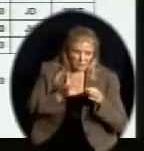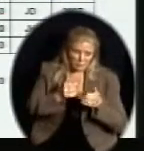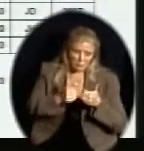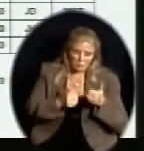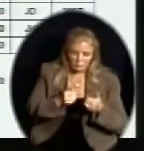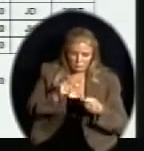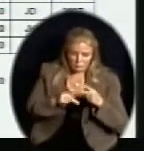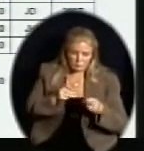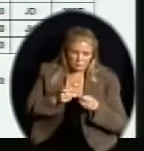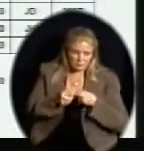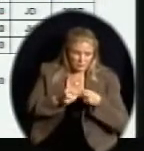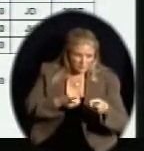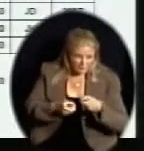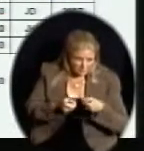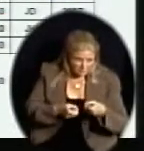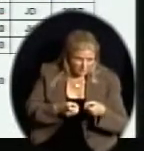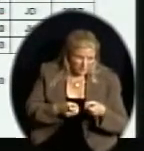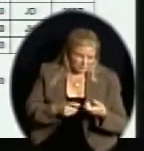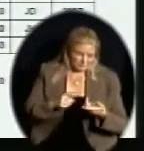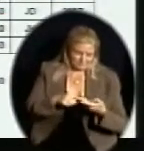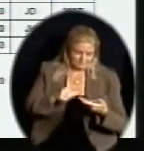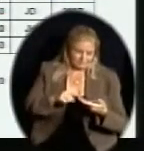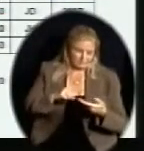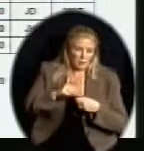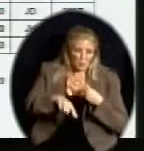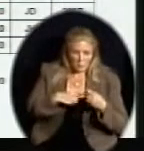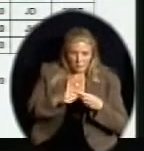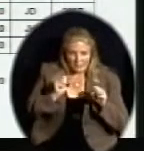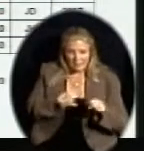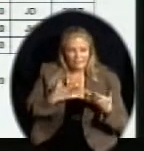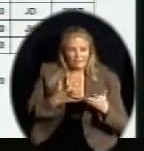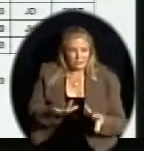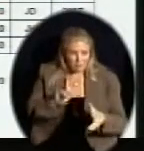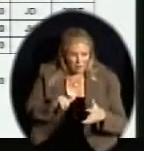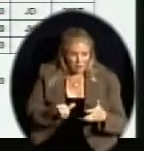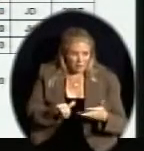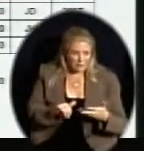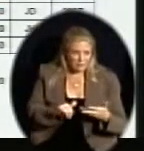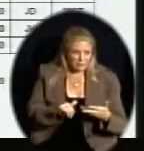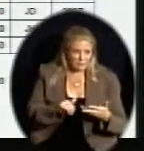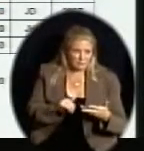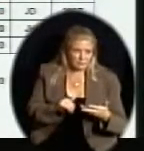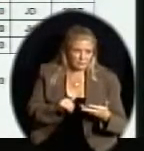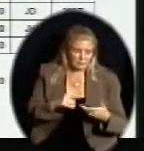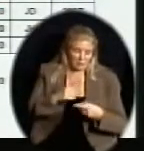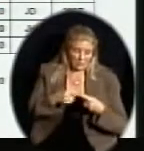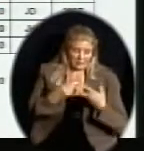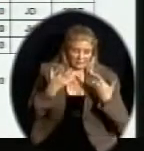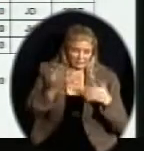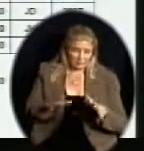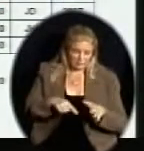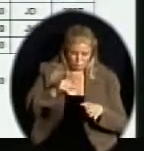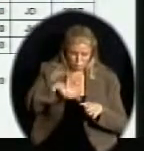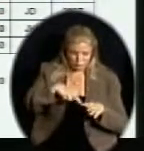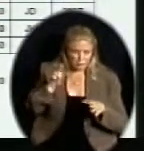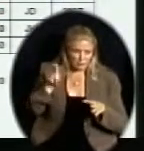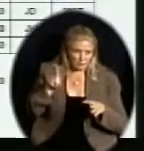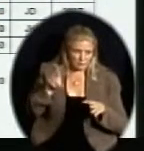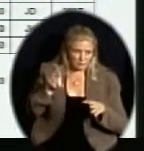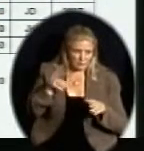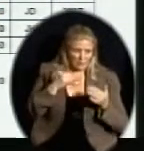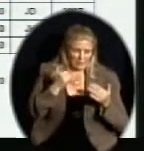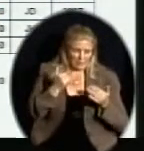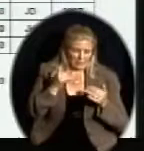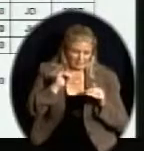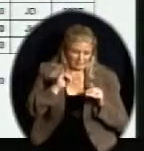We decide what year we think we can get it done in. And then as it gets done, we turn around and mark that one particular off. This one does not reflect, as an